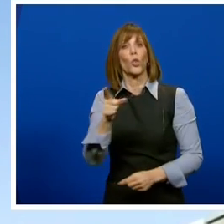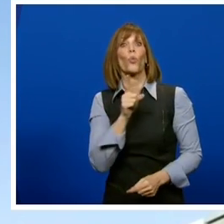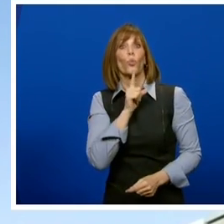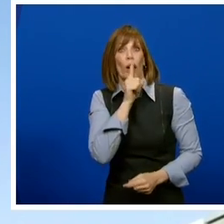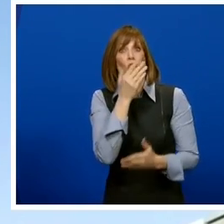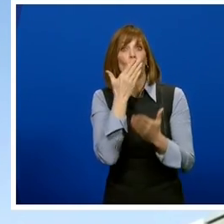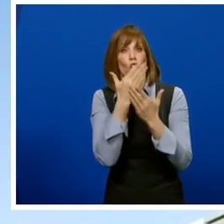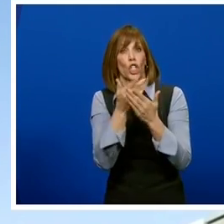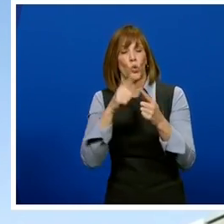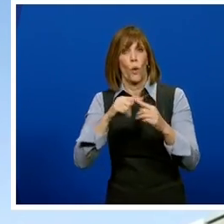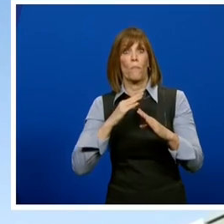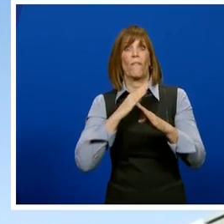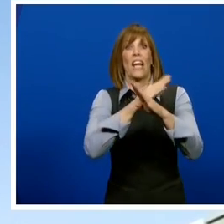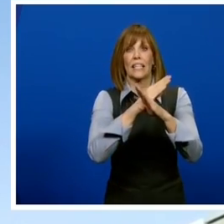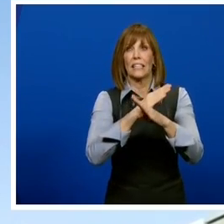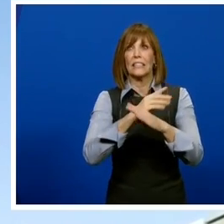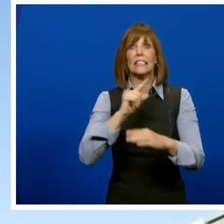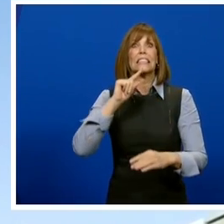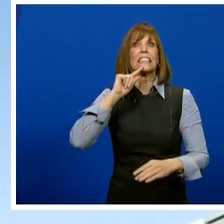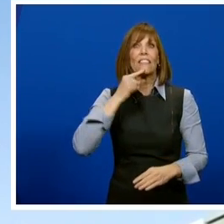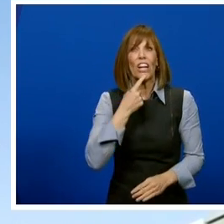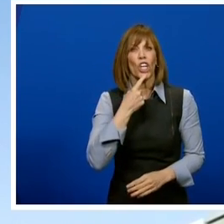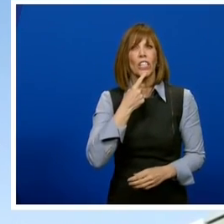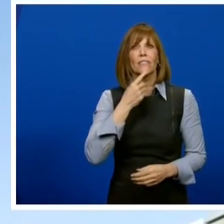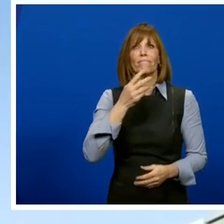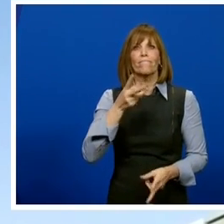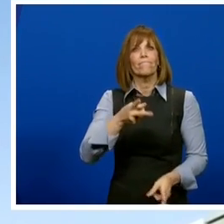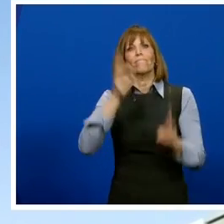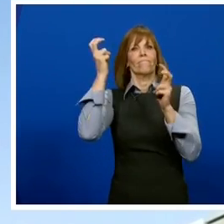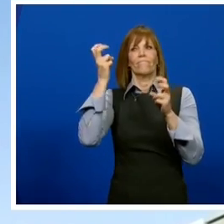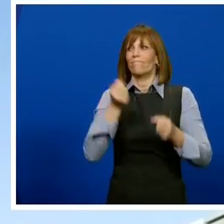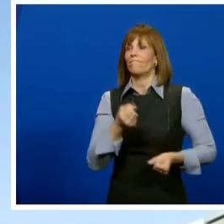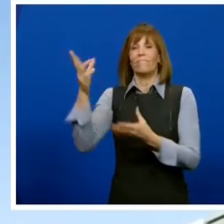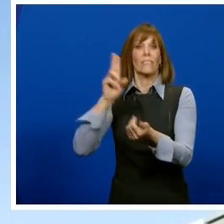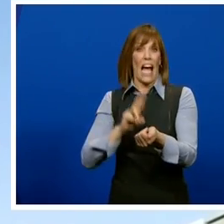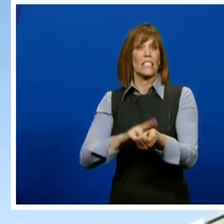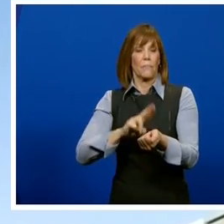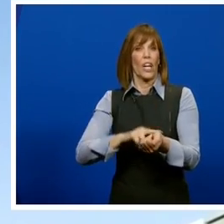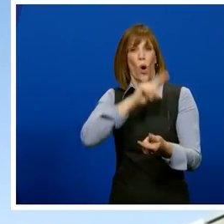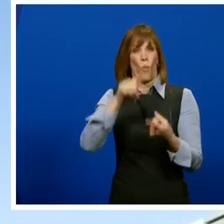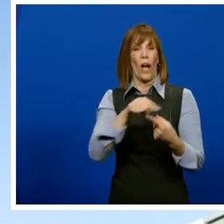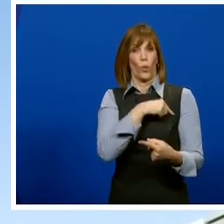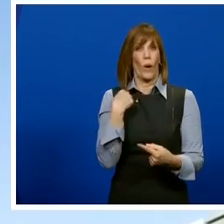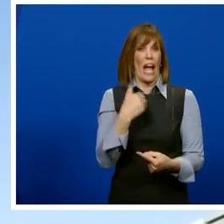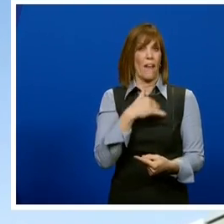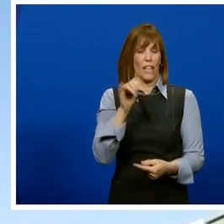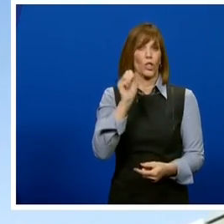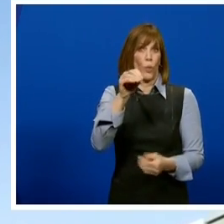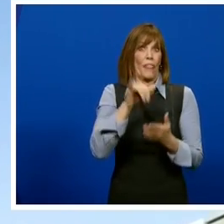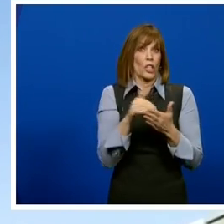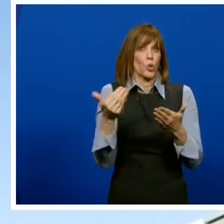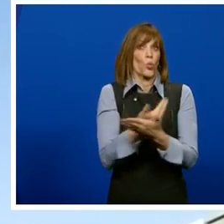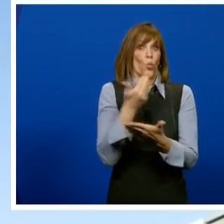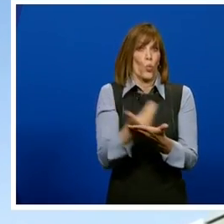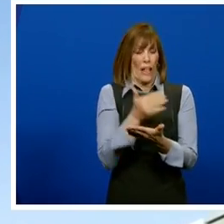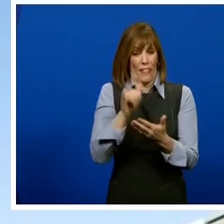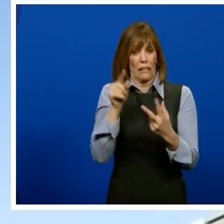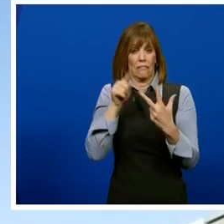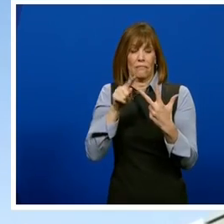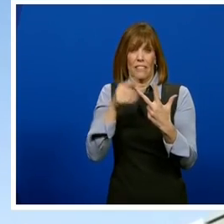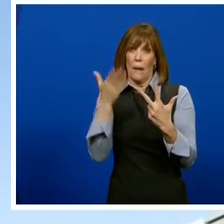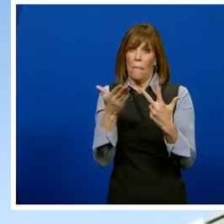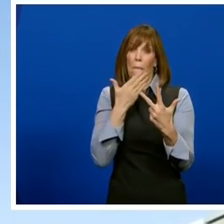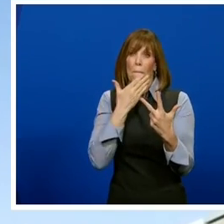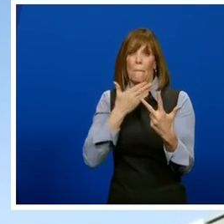good at preventing severe disease and hospitalization when we have these variants circulating. So that's a new piece of data that we